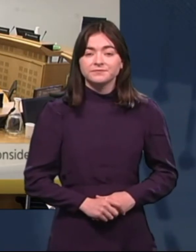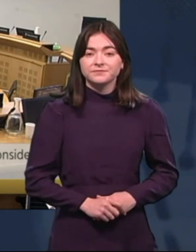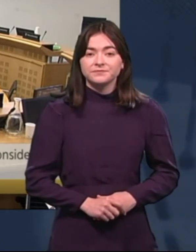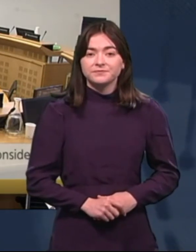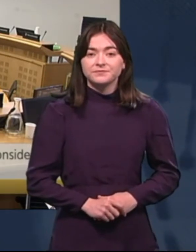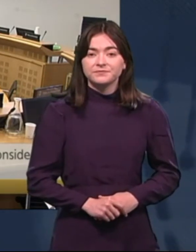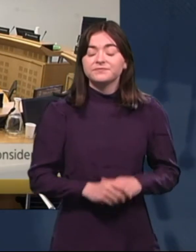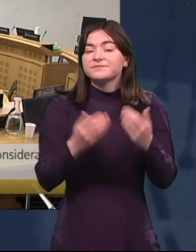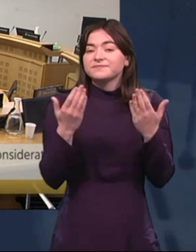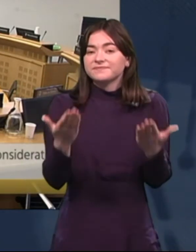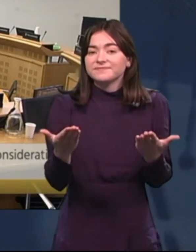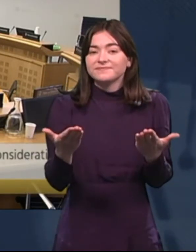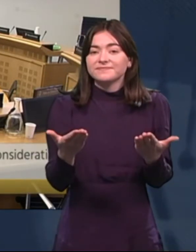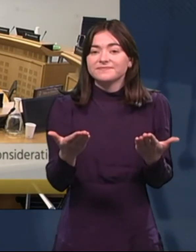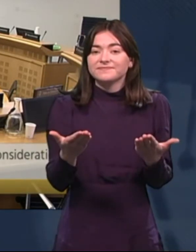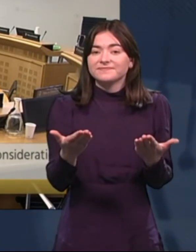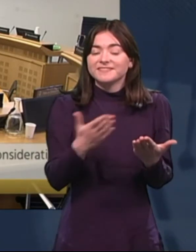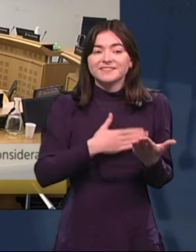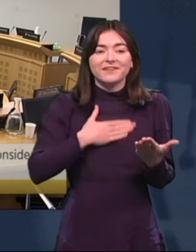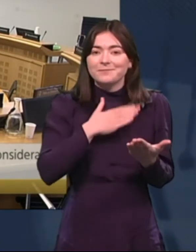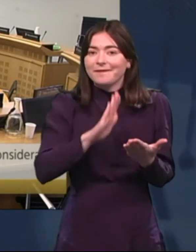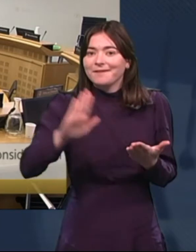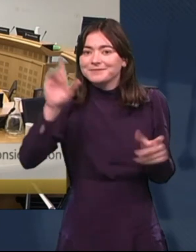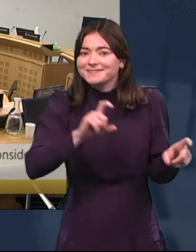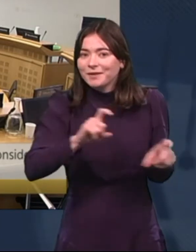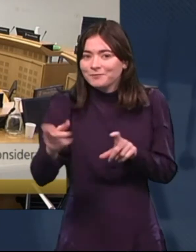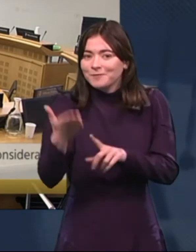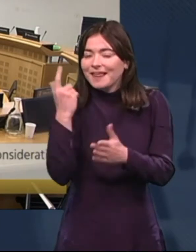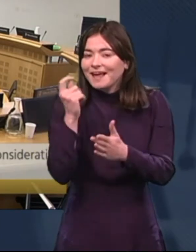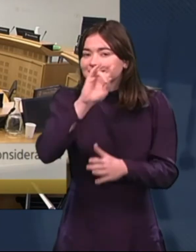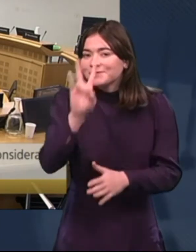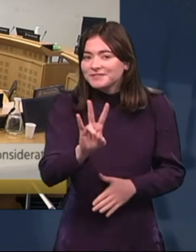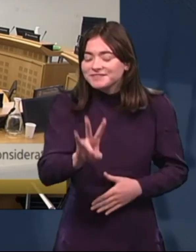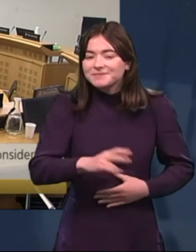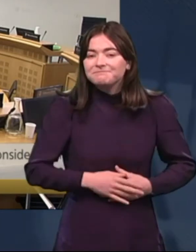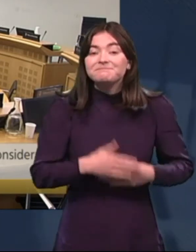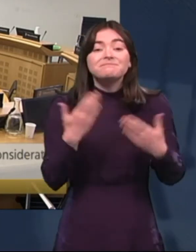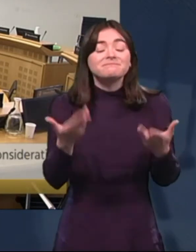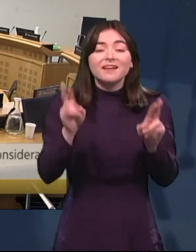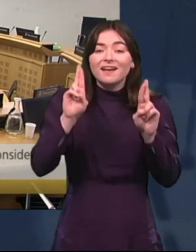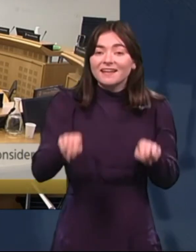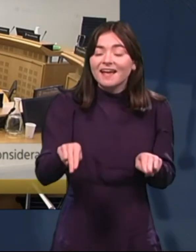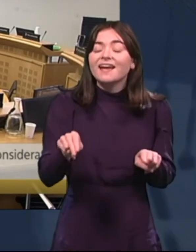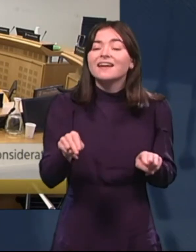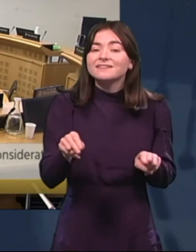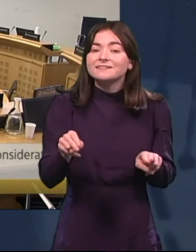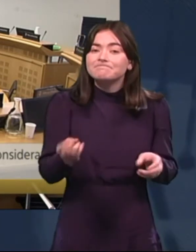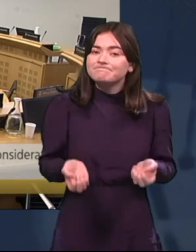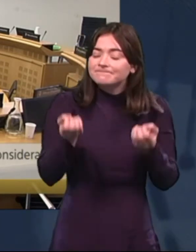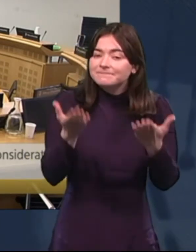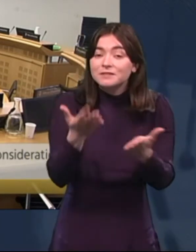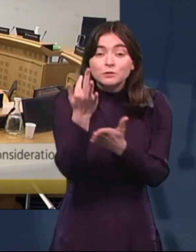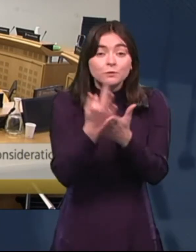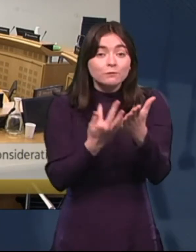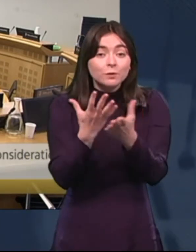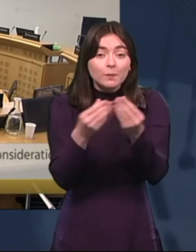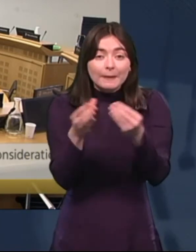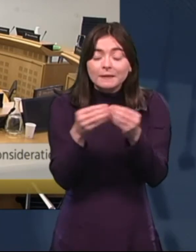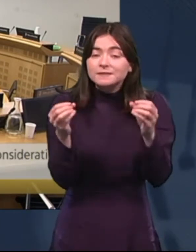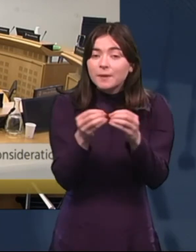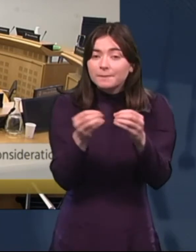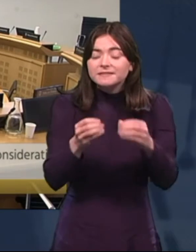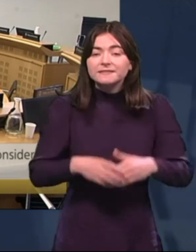Yes, sorry, I forgot to keep my hand down from last time. But anyway, yes, I can say a few things here.